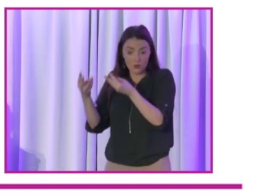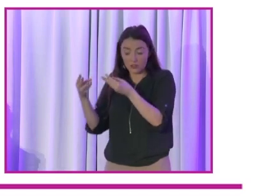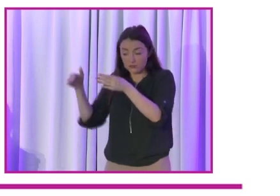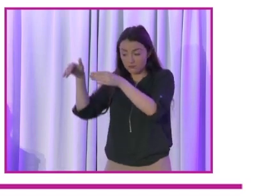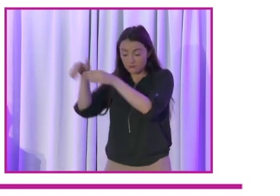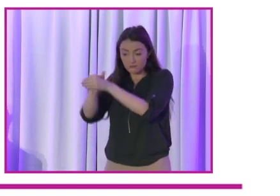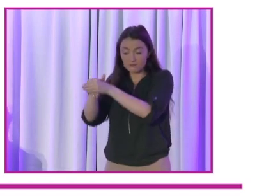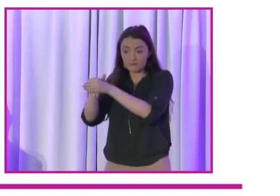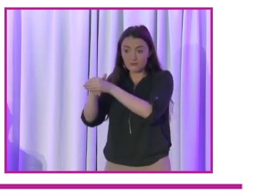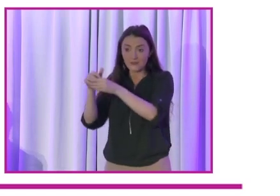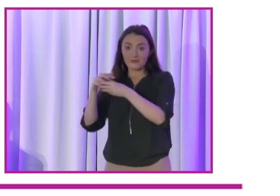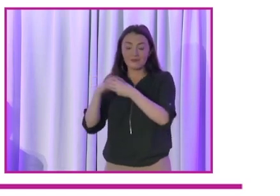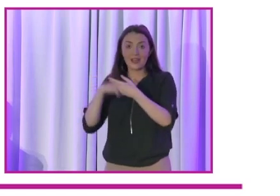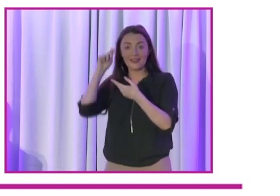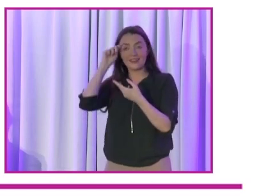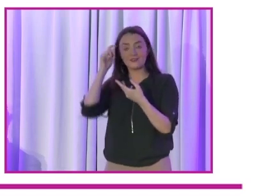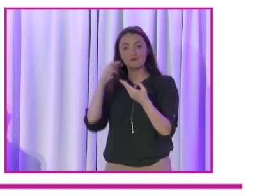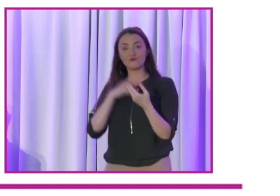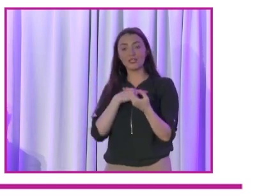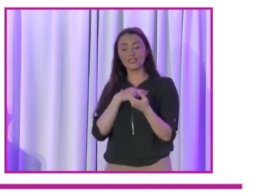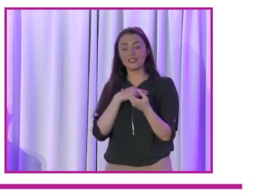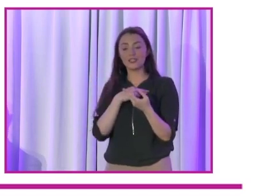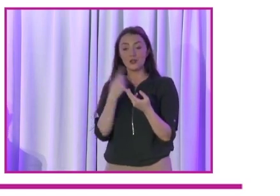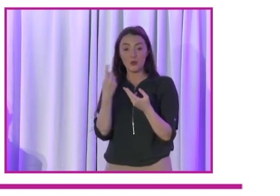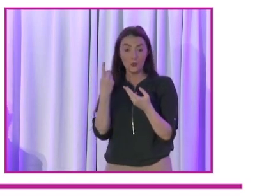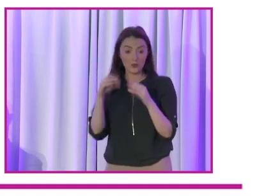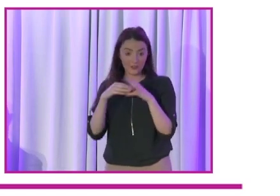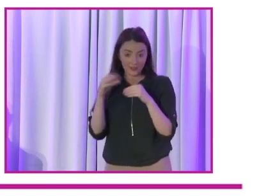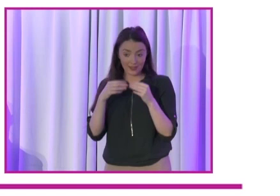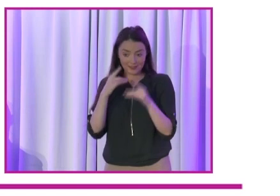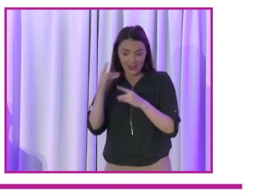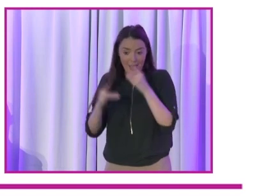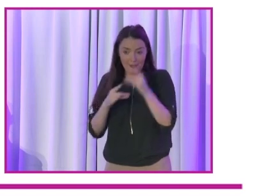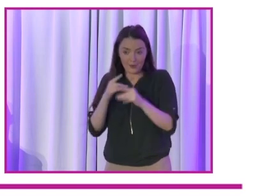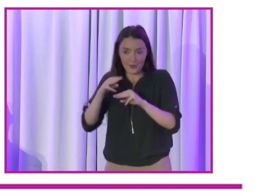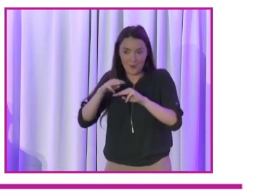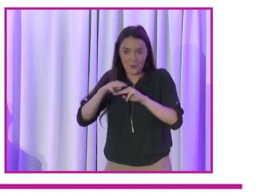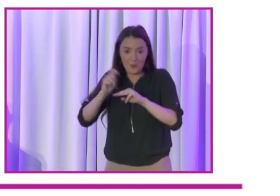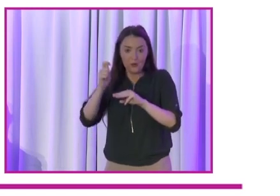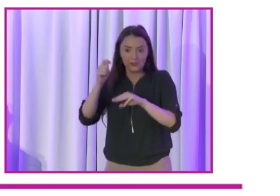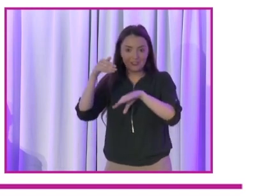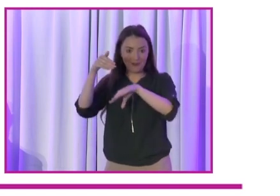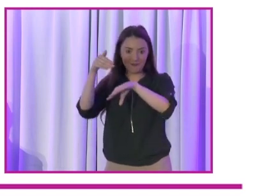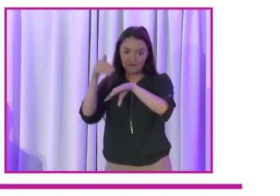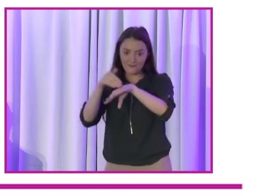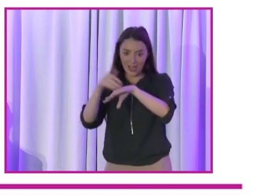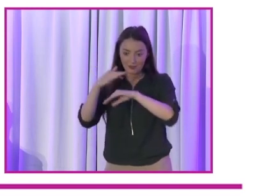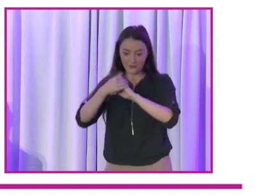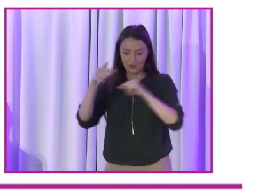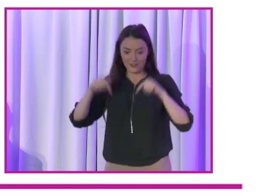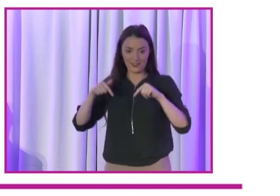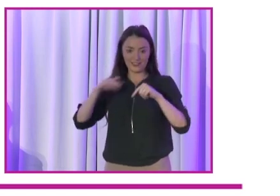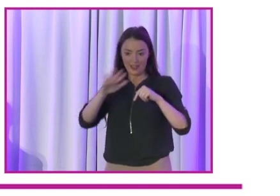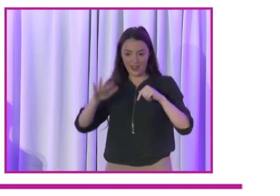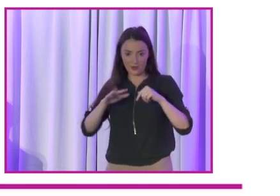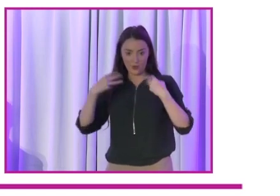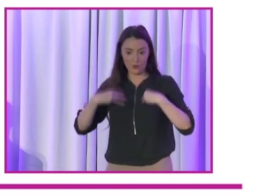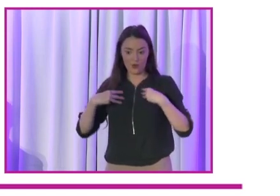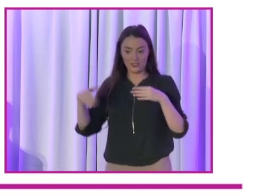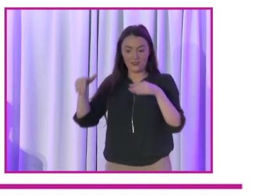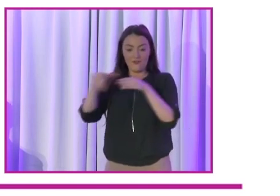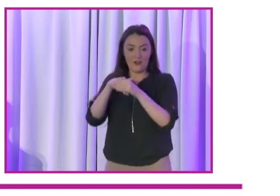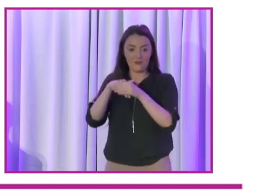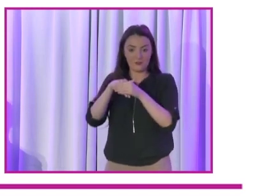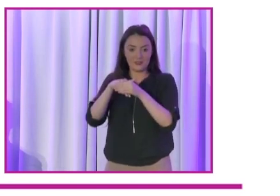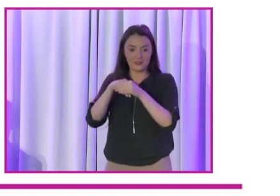And I suppose one of things that's happened most effectively for women's participation at the moment is the